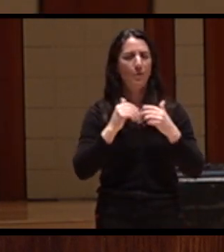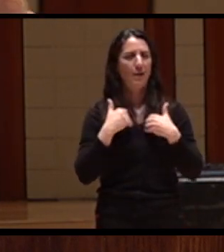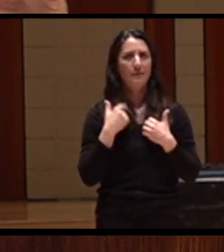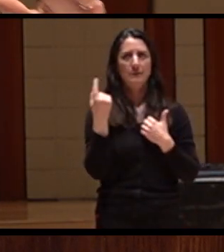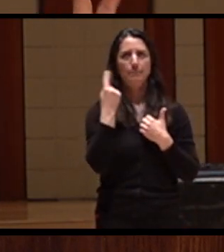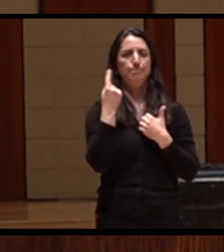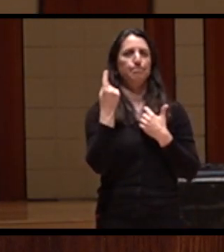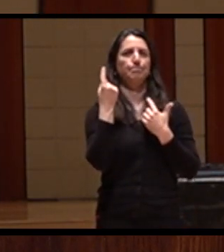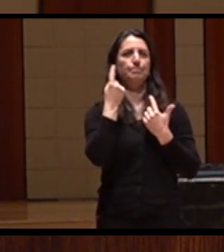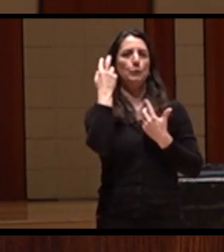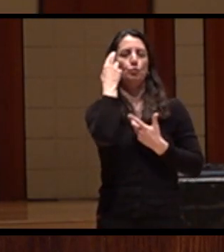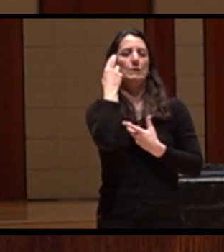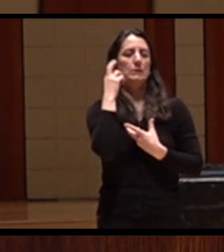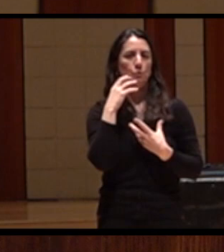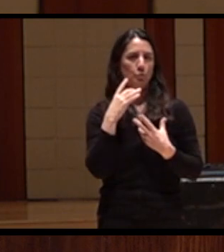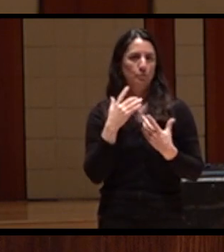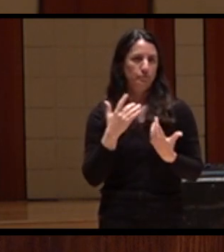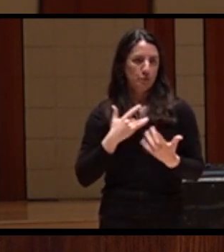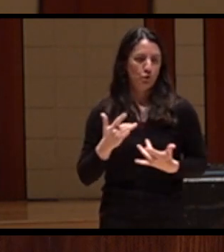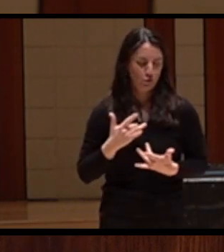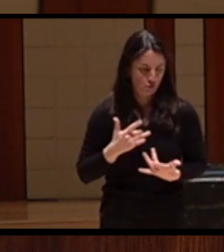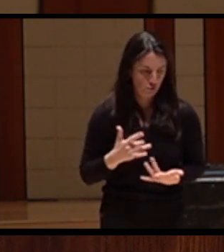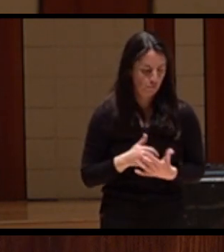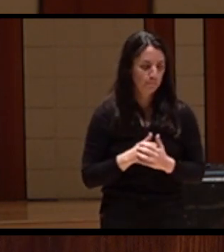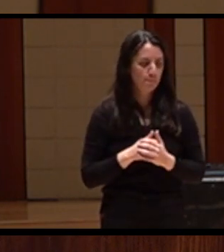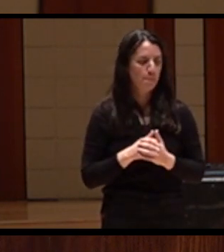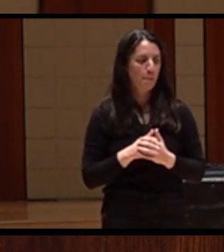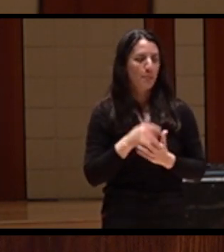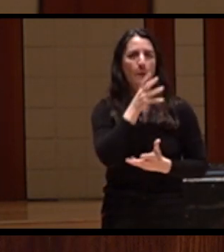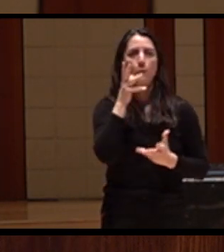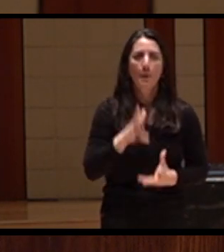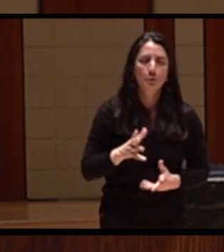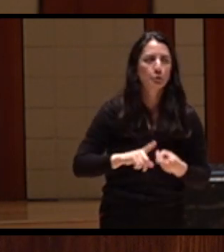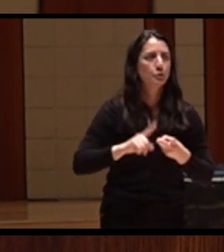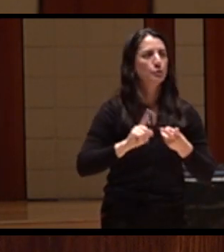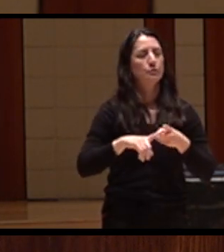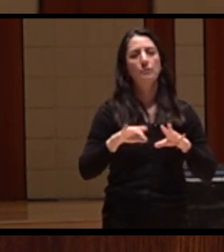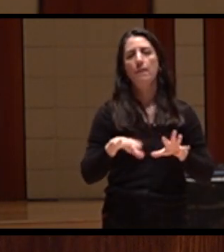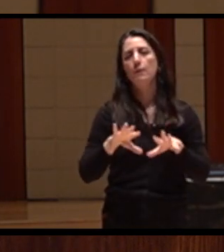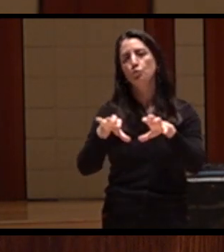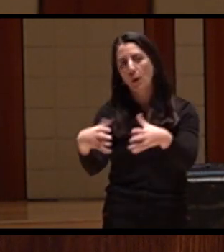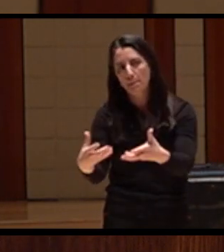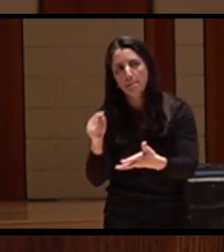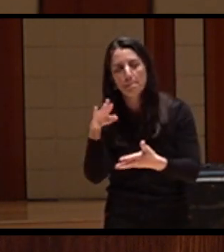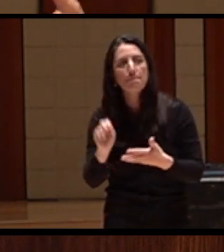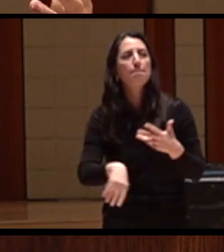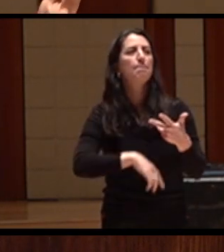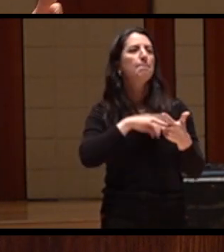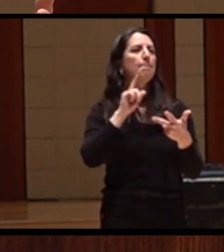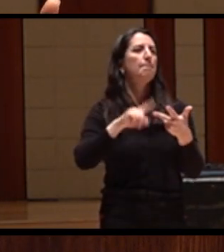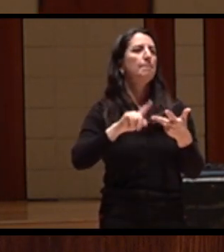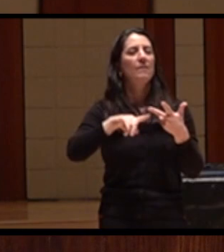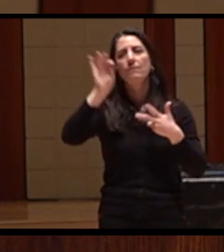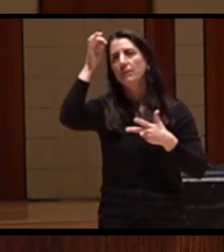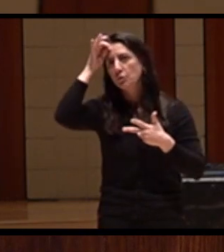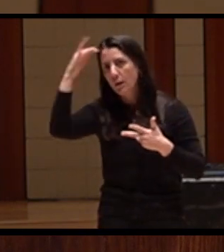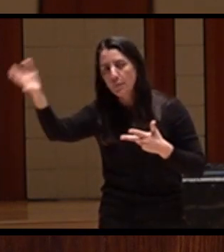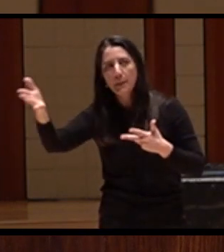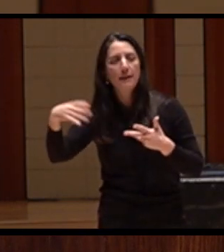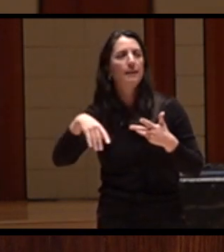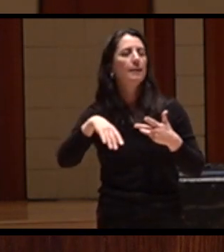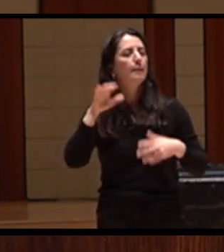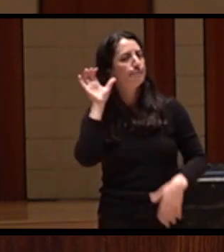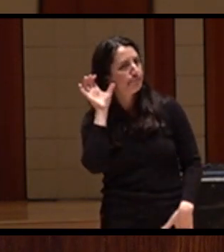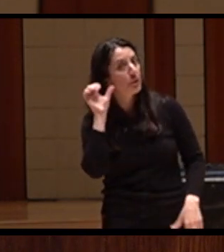for ag, and for the river. The stakeholders could be a part of that process. The feds could listen to